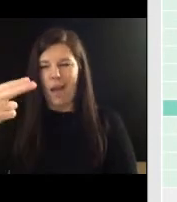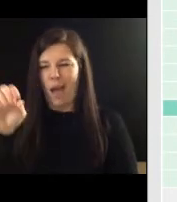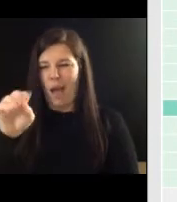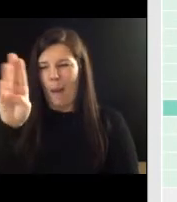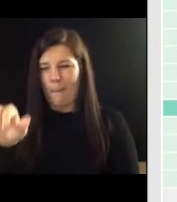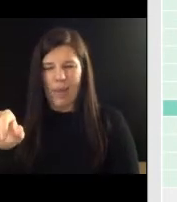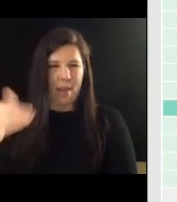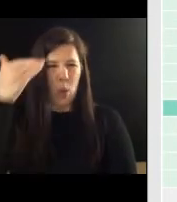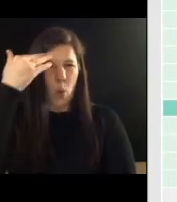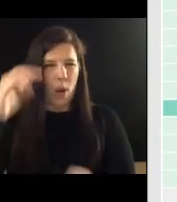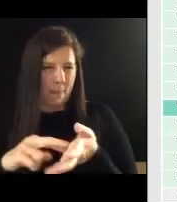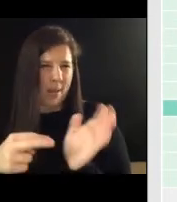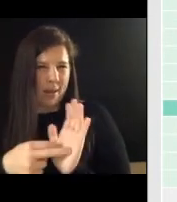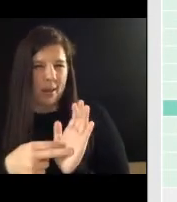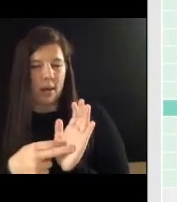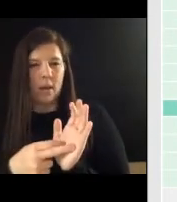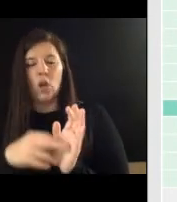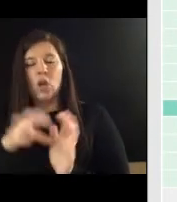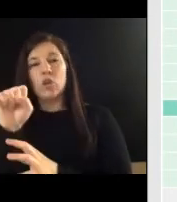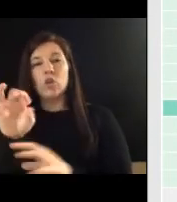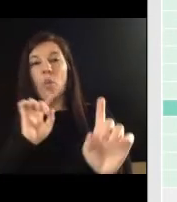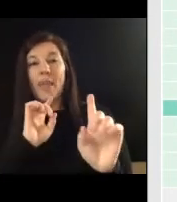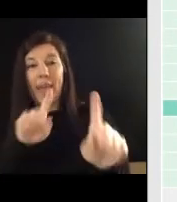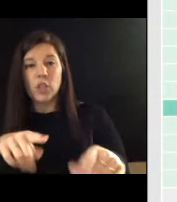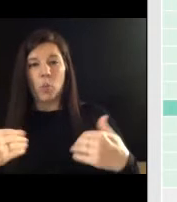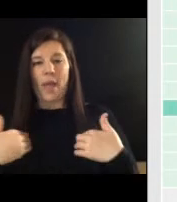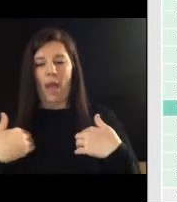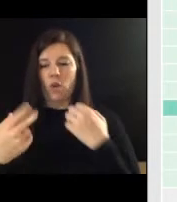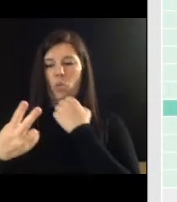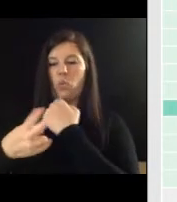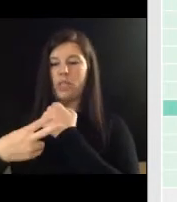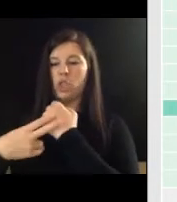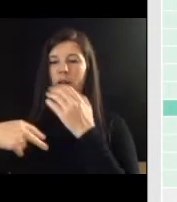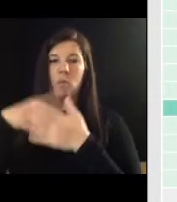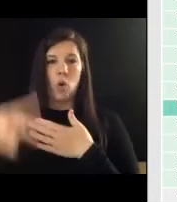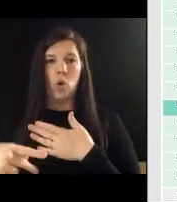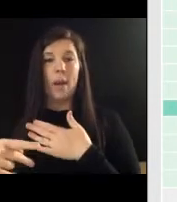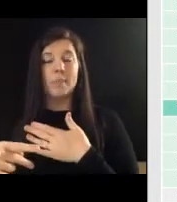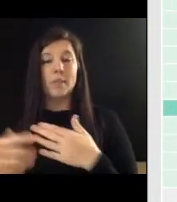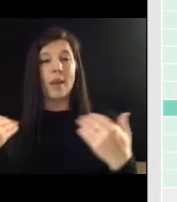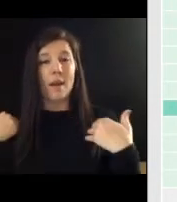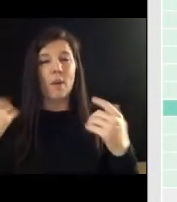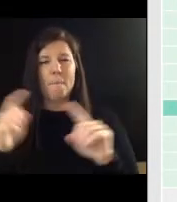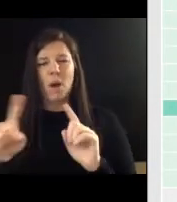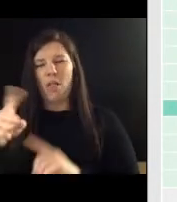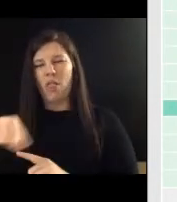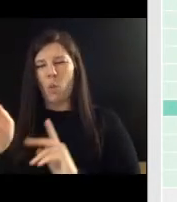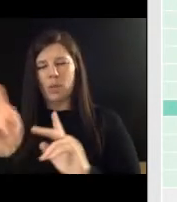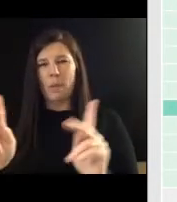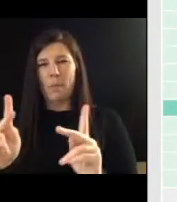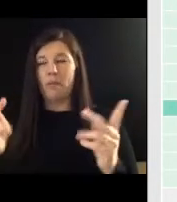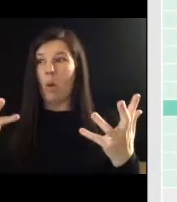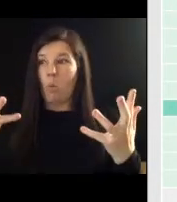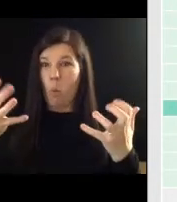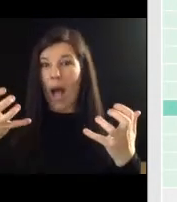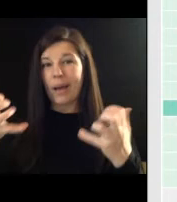makes sense so the answer is there are reserve programs that are out there but usually those reserve personnel are seeking full-time